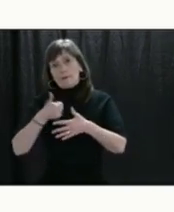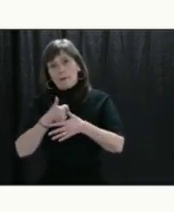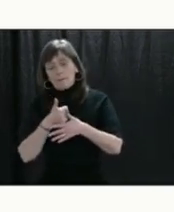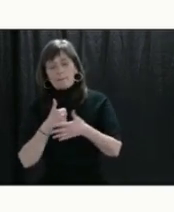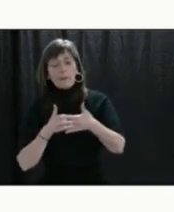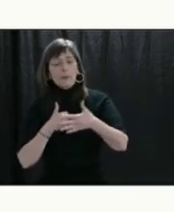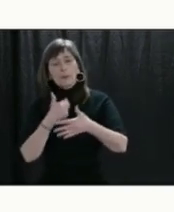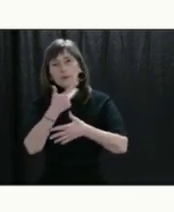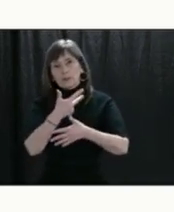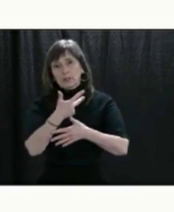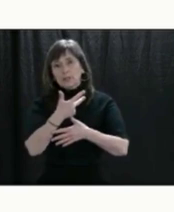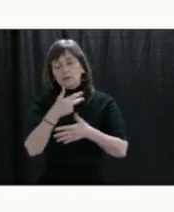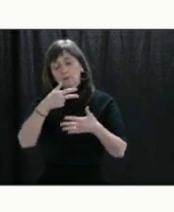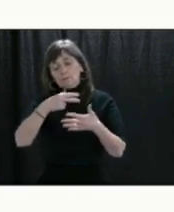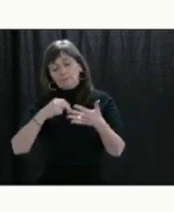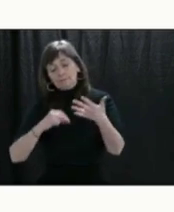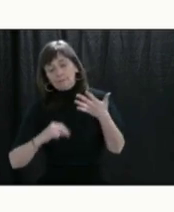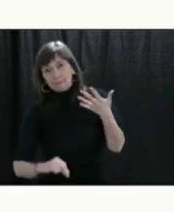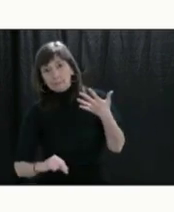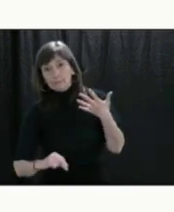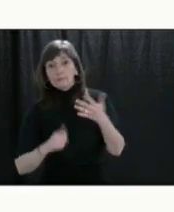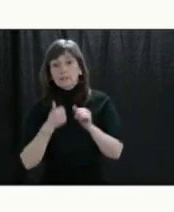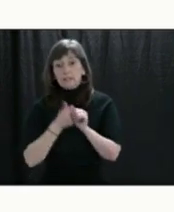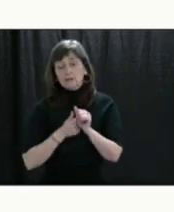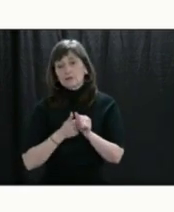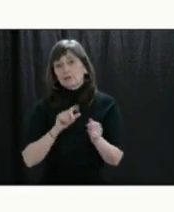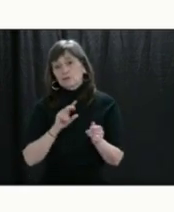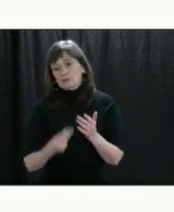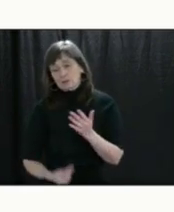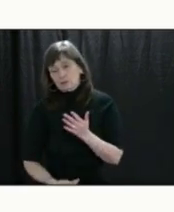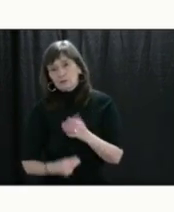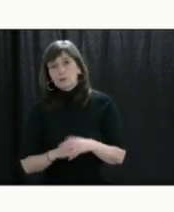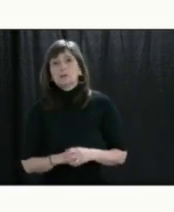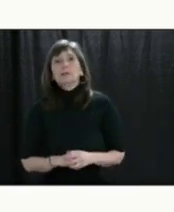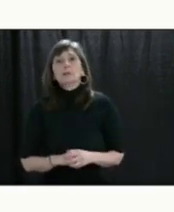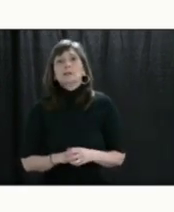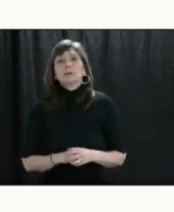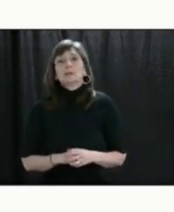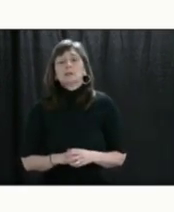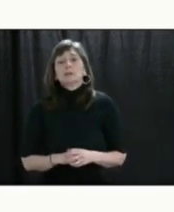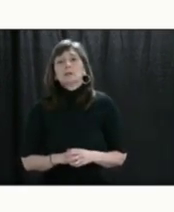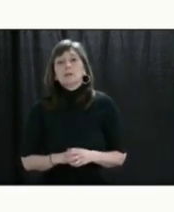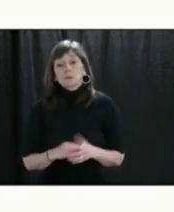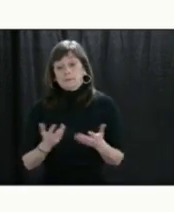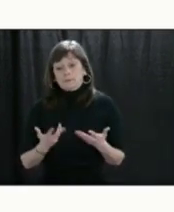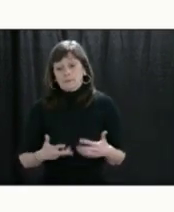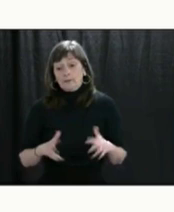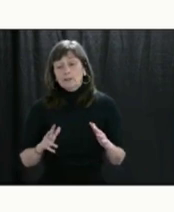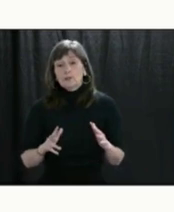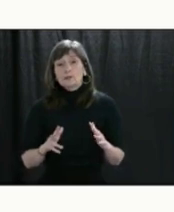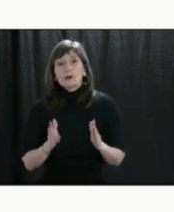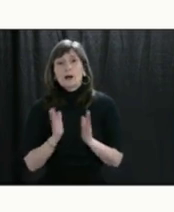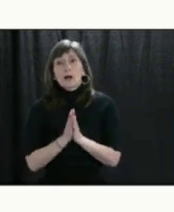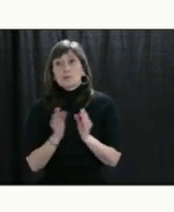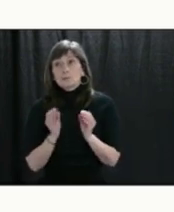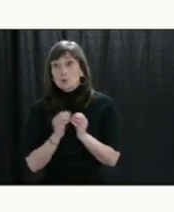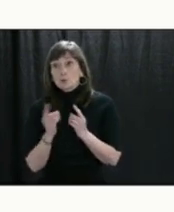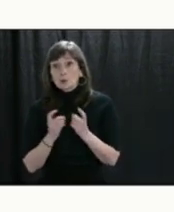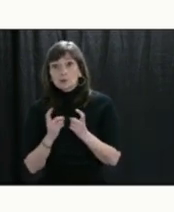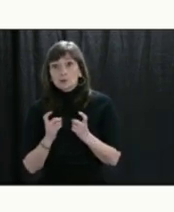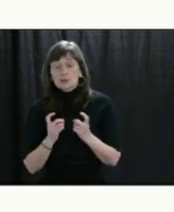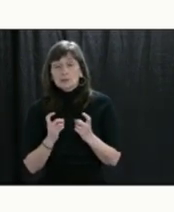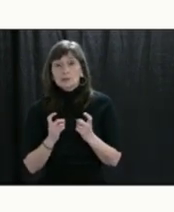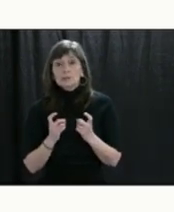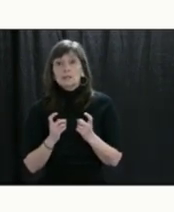will run through the telephone queue so each is given an opportunity. Following this, should time permit, I will ask if there are any further questions. I reiterate